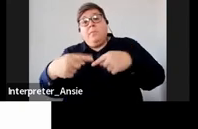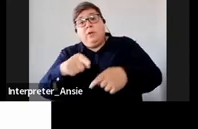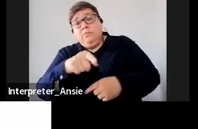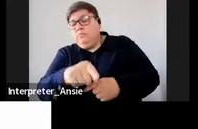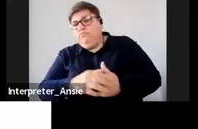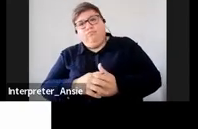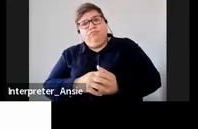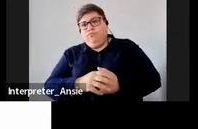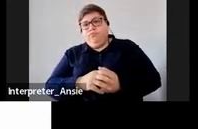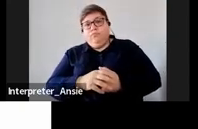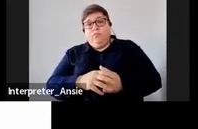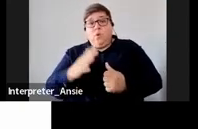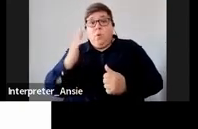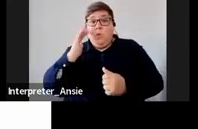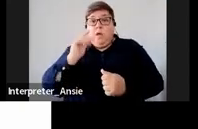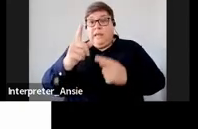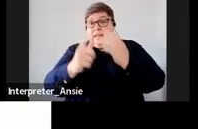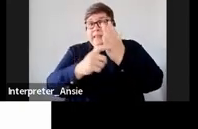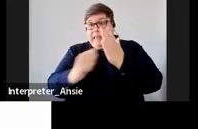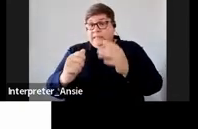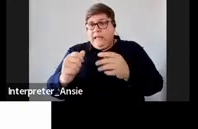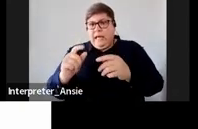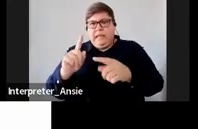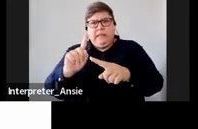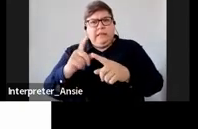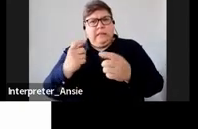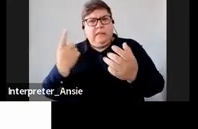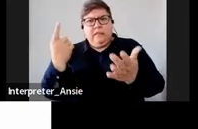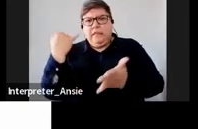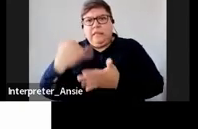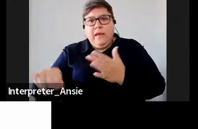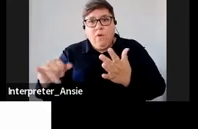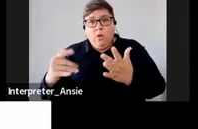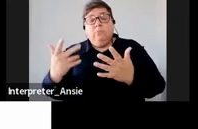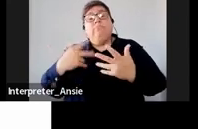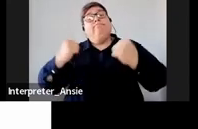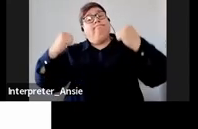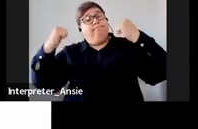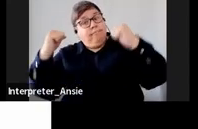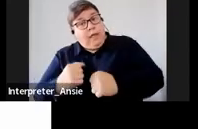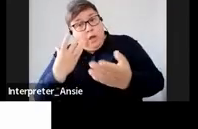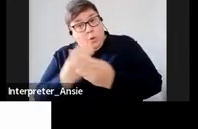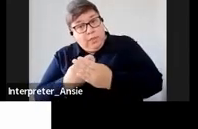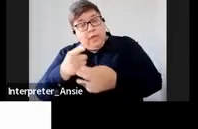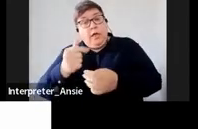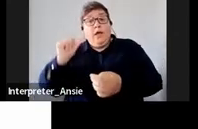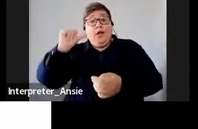once you bring in that tax default to show us the tax default once we agree on that SIRS tomorrow cannot